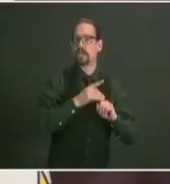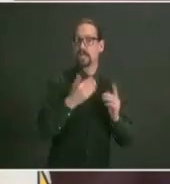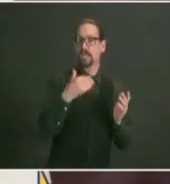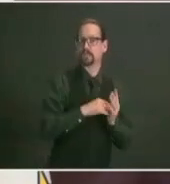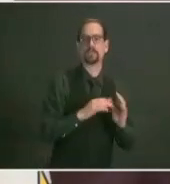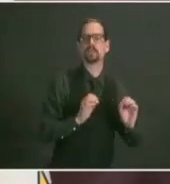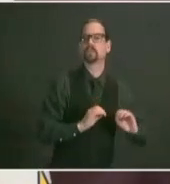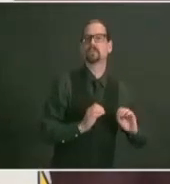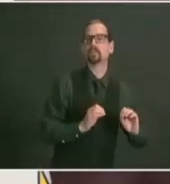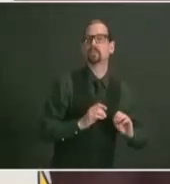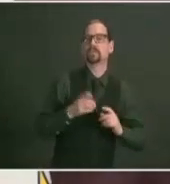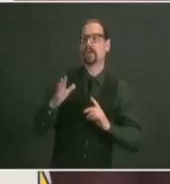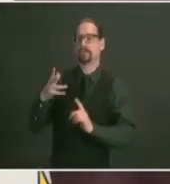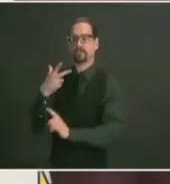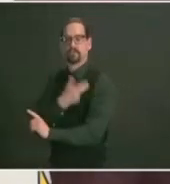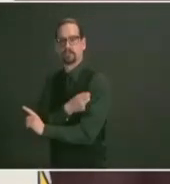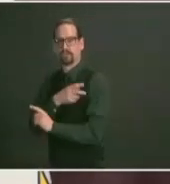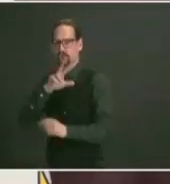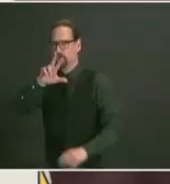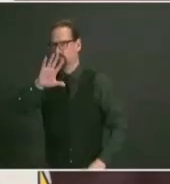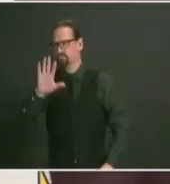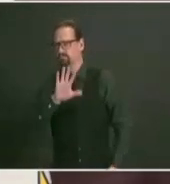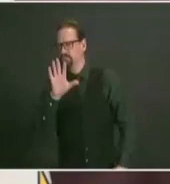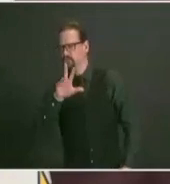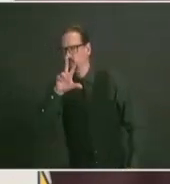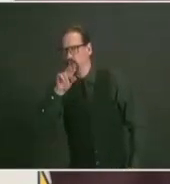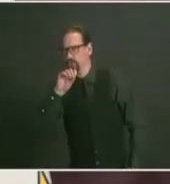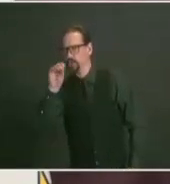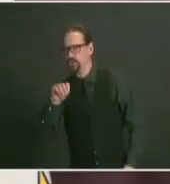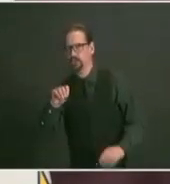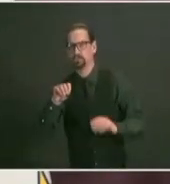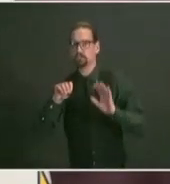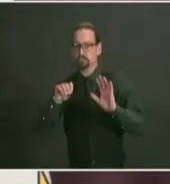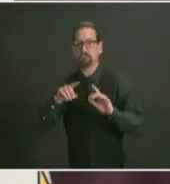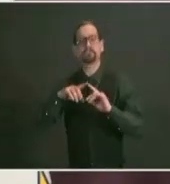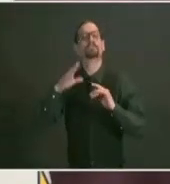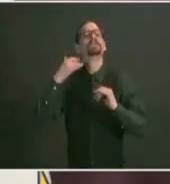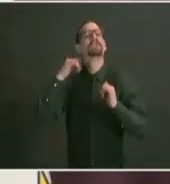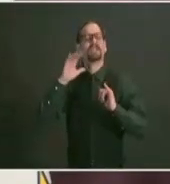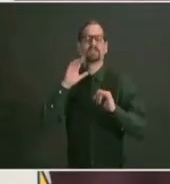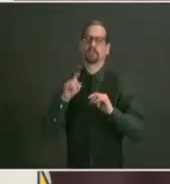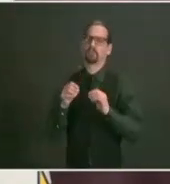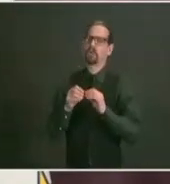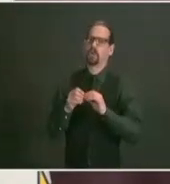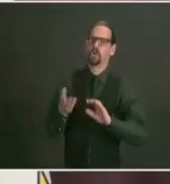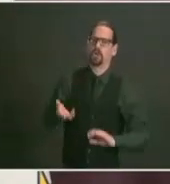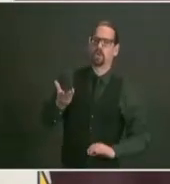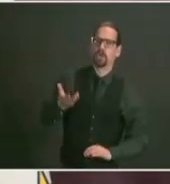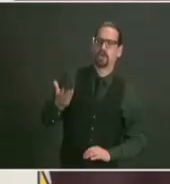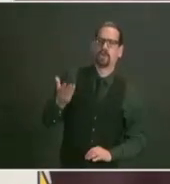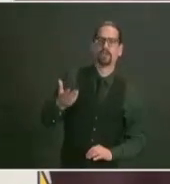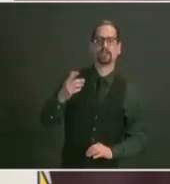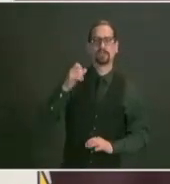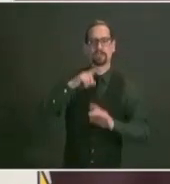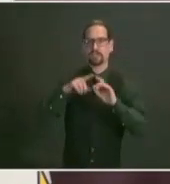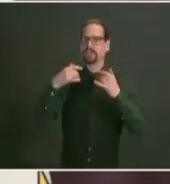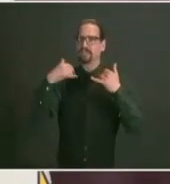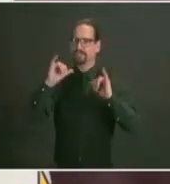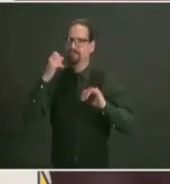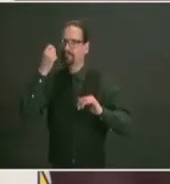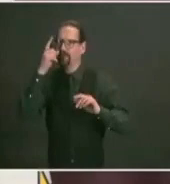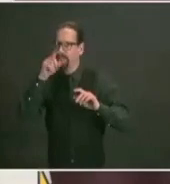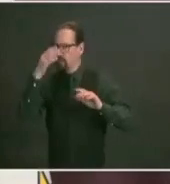vaccine at the very high accelerated rate that we are but it's an important context for all of us to